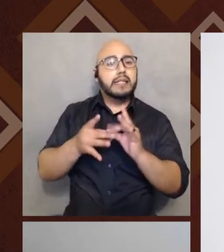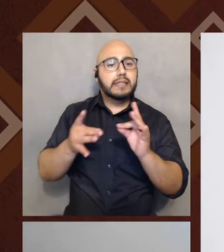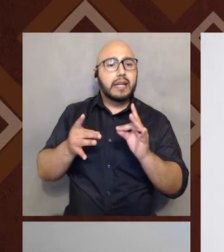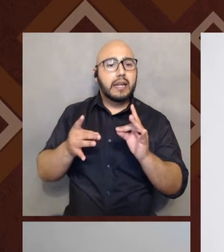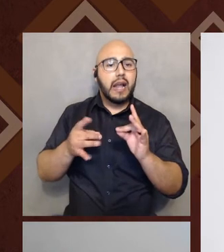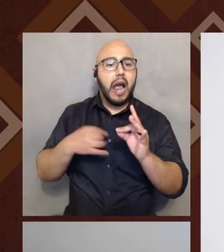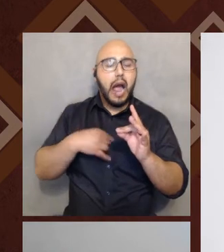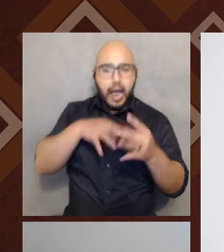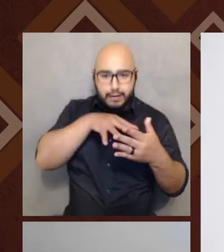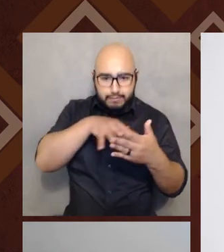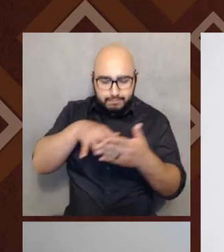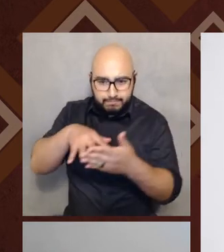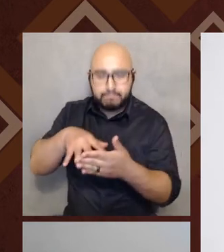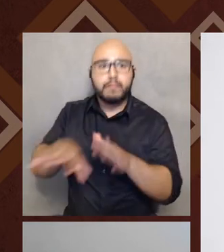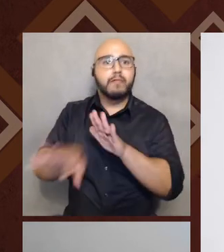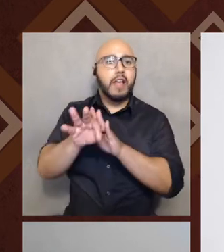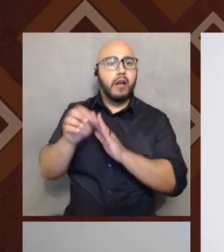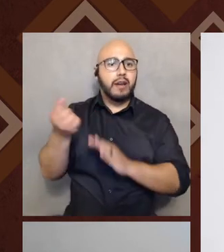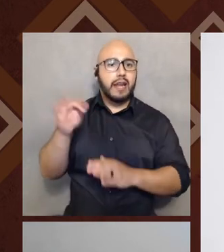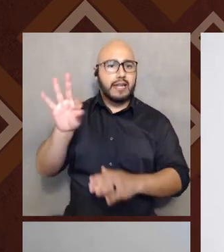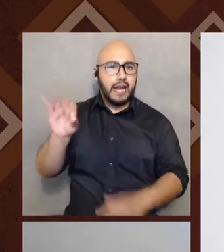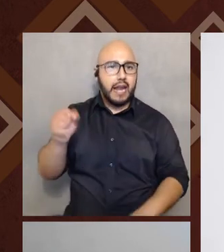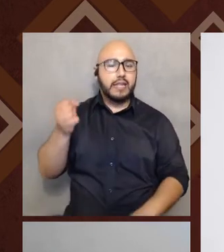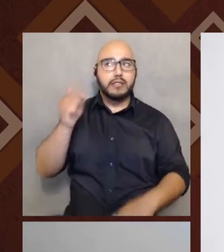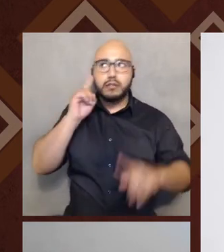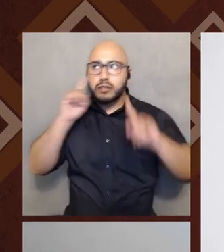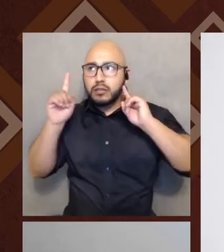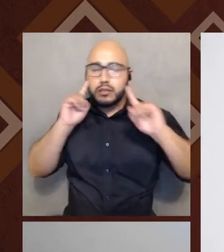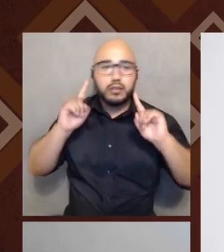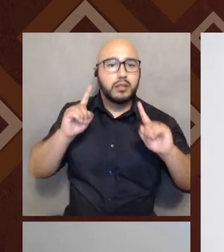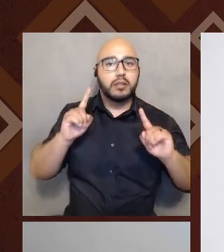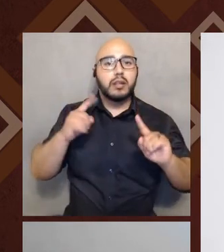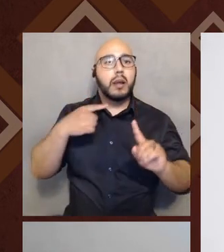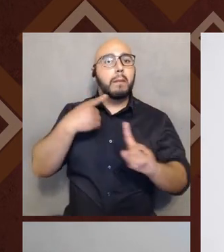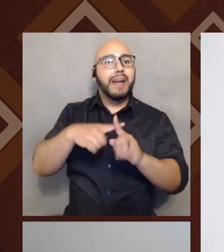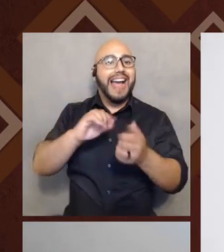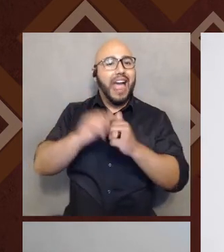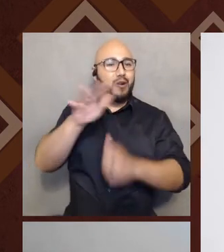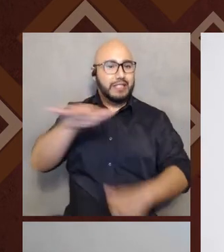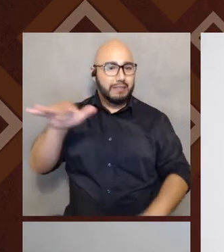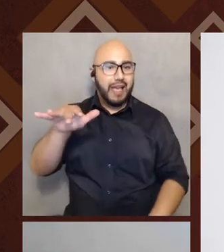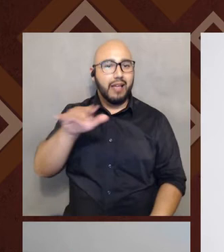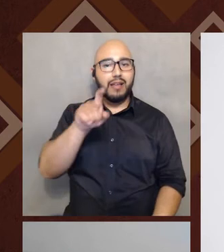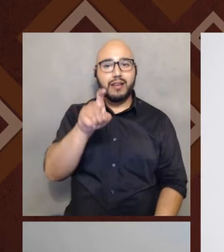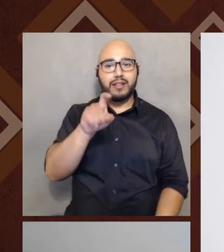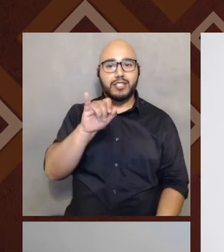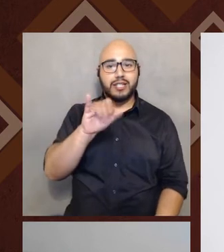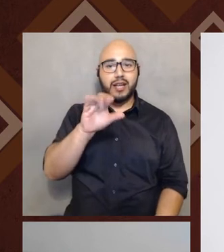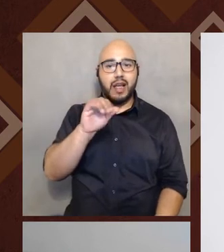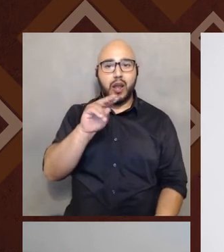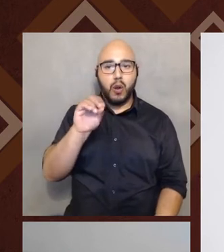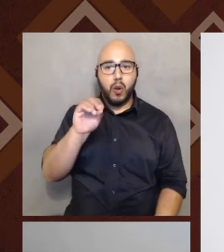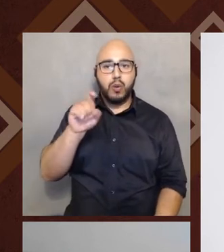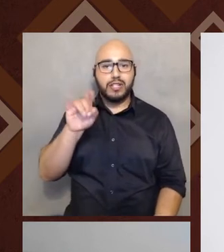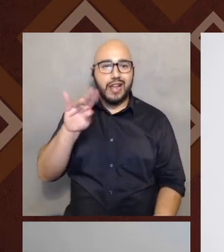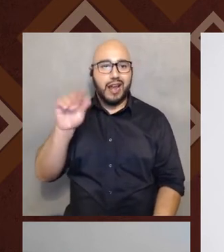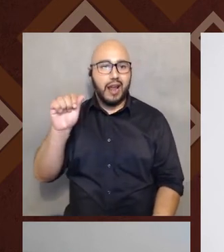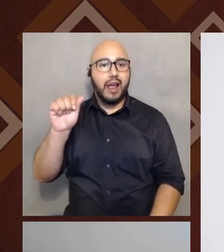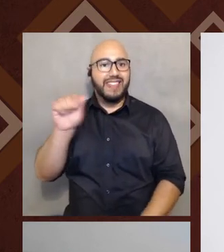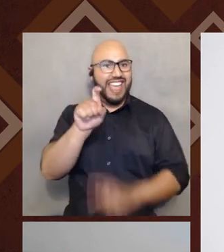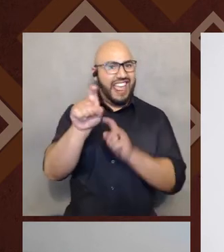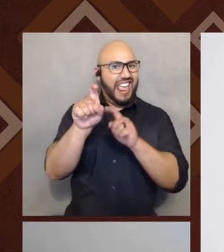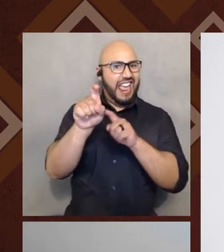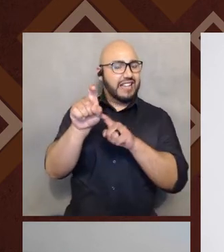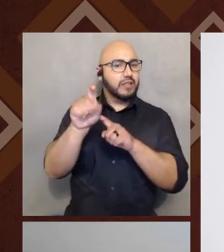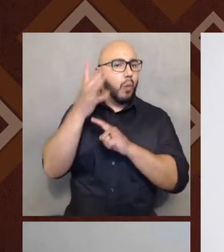came across in the 1990s, but the variation of, of spelling here of Chicano Chicana was really meant to emphasize,